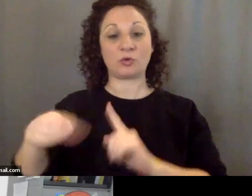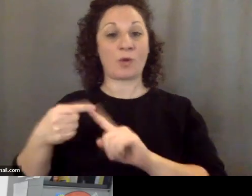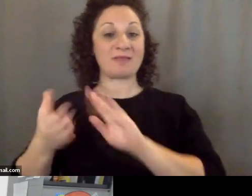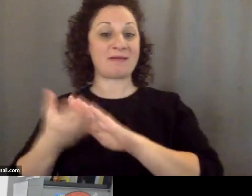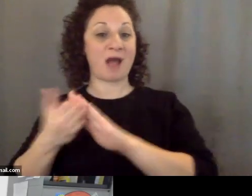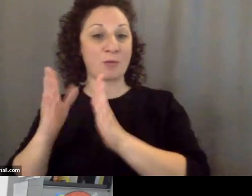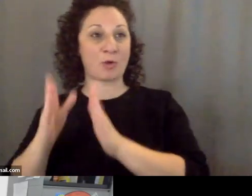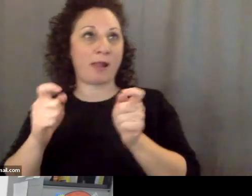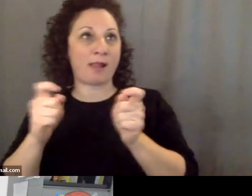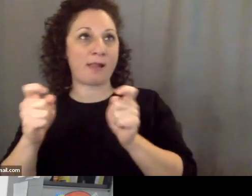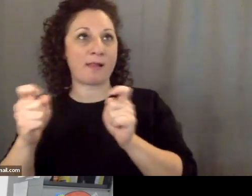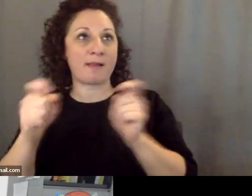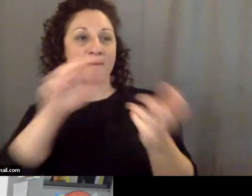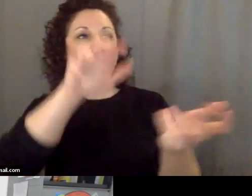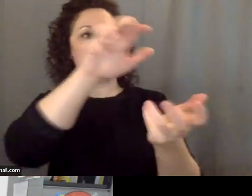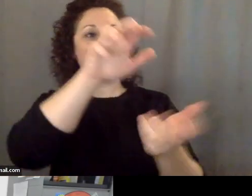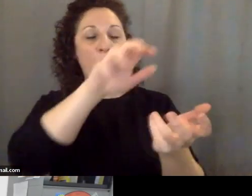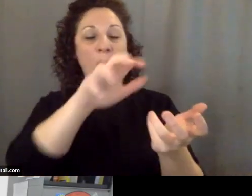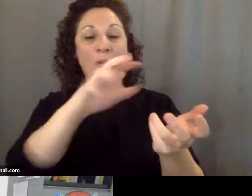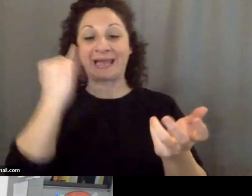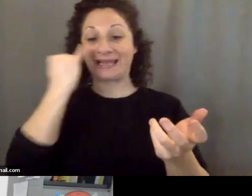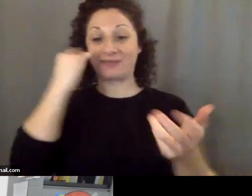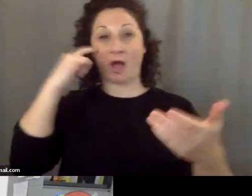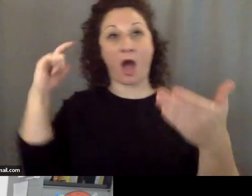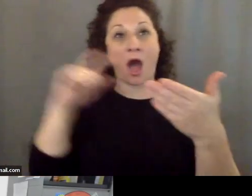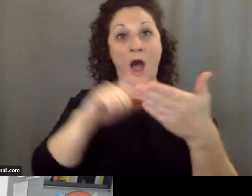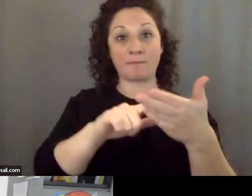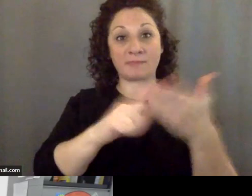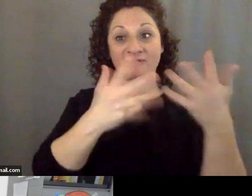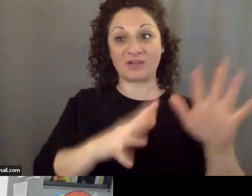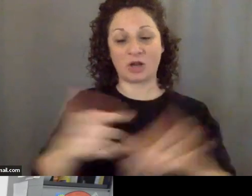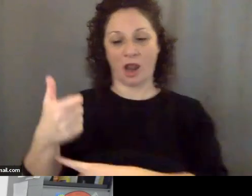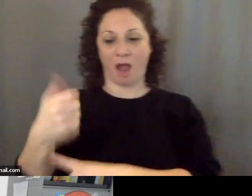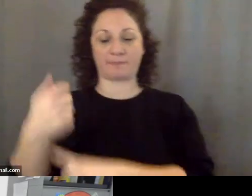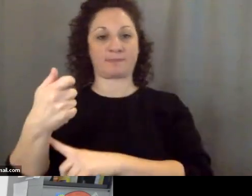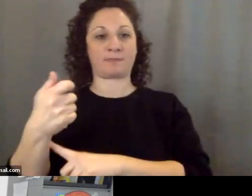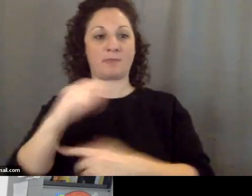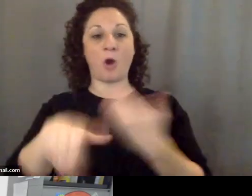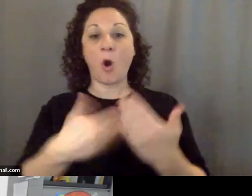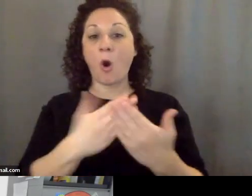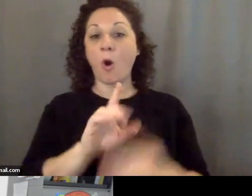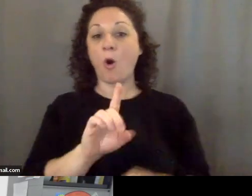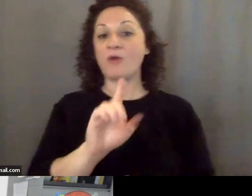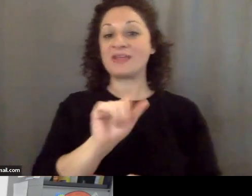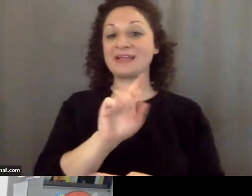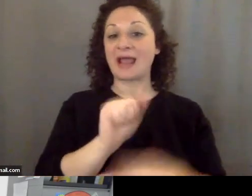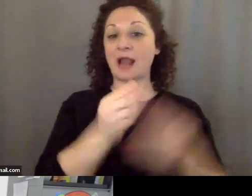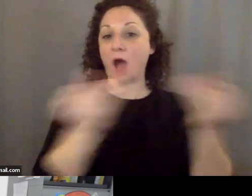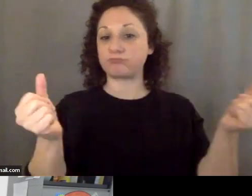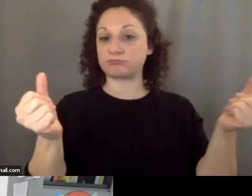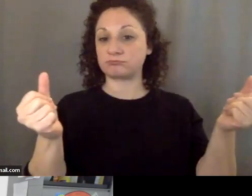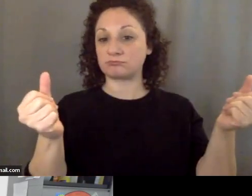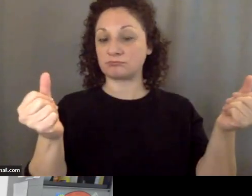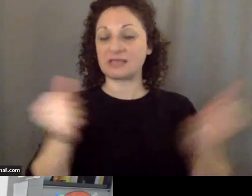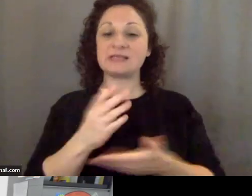operate, they will activate the kill switch and all the data will go away. Now, some of it they presumably already got and